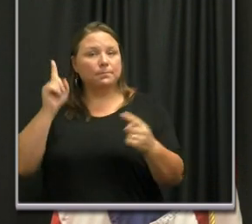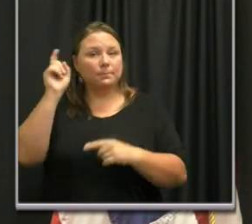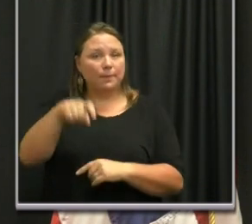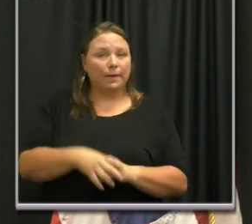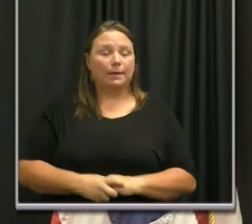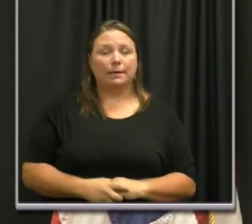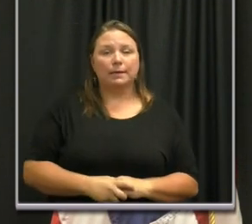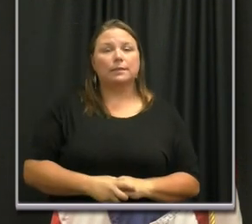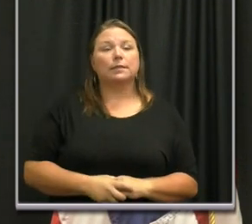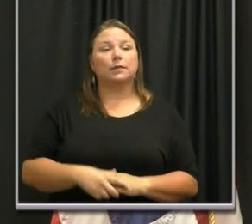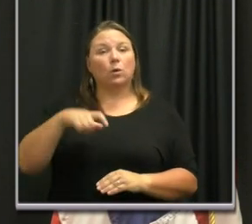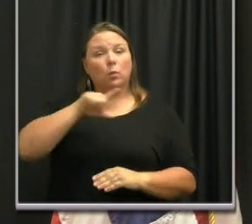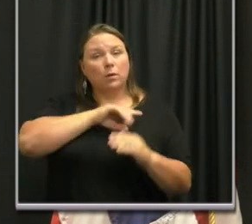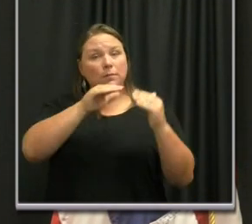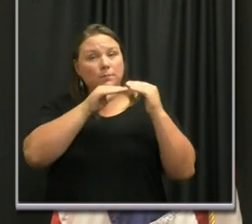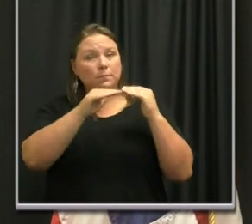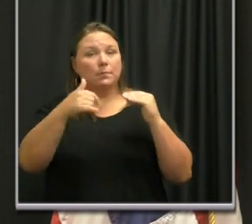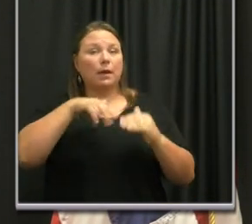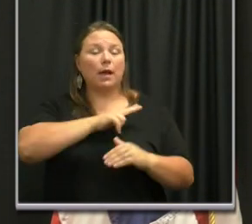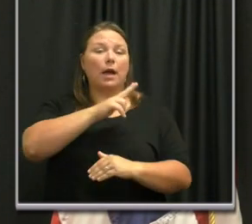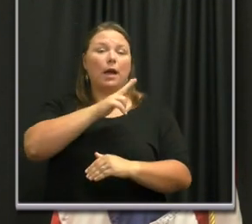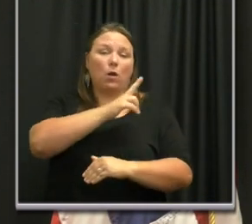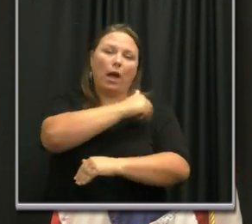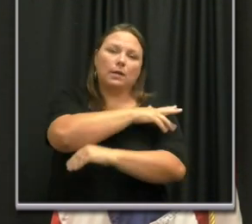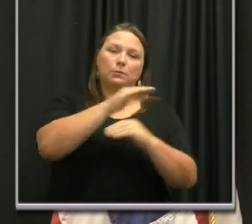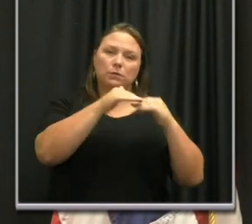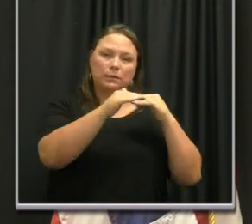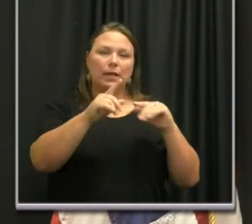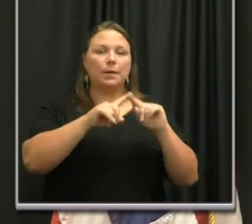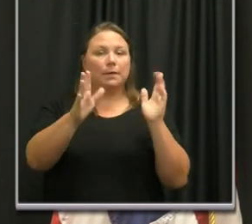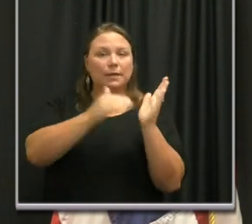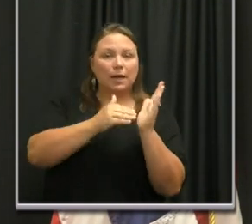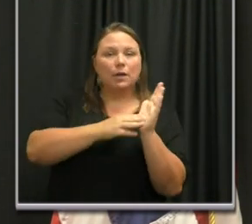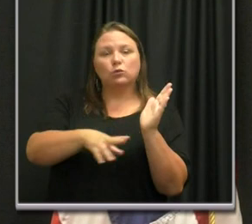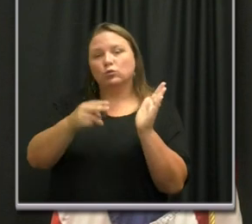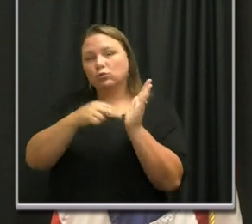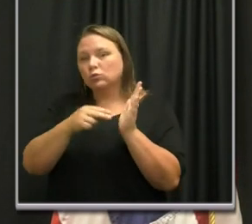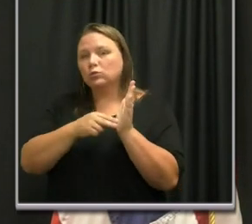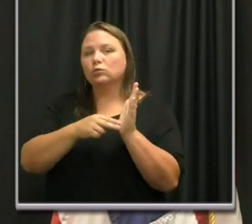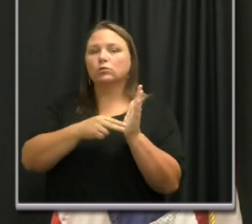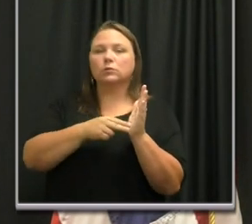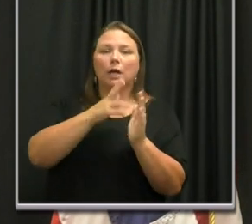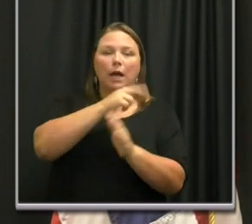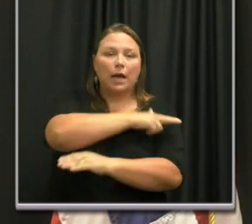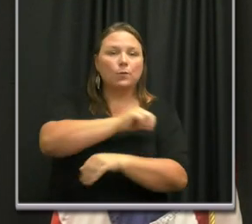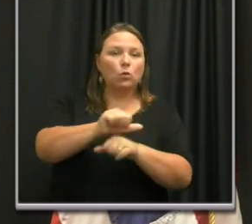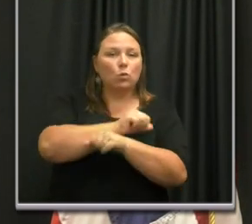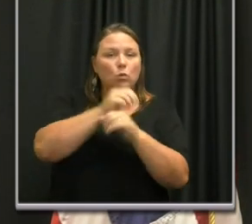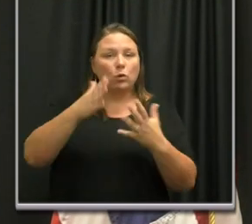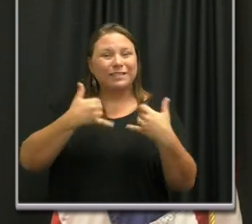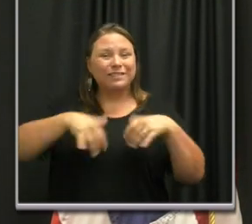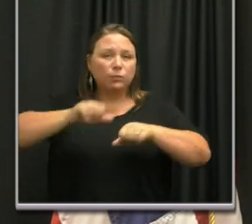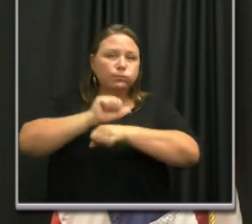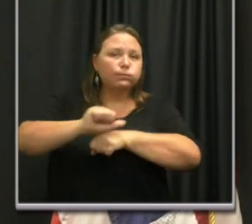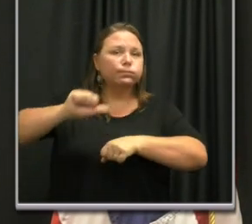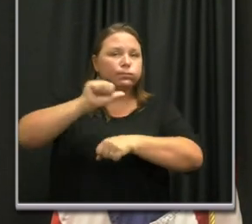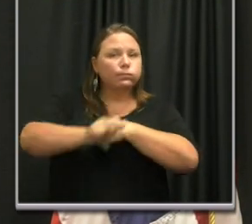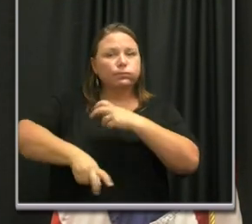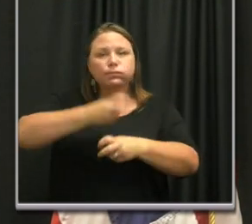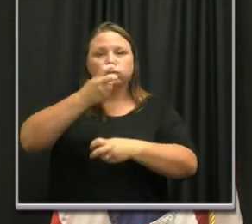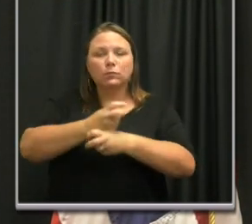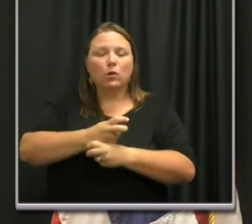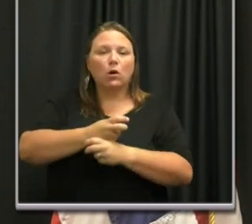While we are steady, our doctors, our nurses, and our hospital workers remain on the front lines, fighting